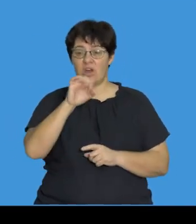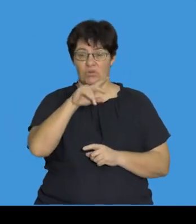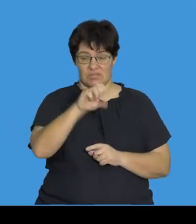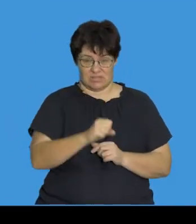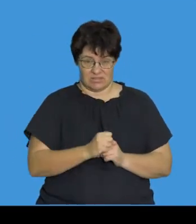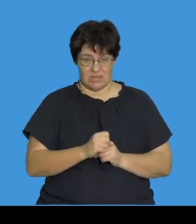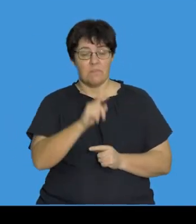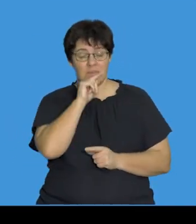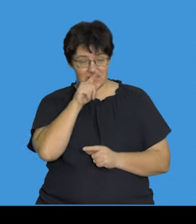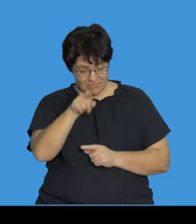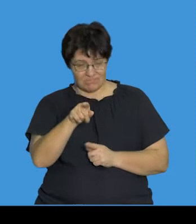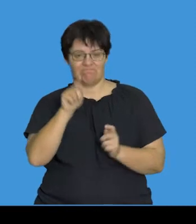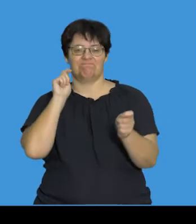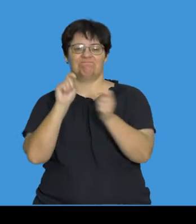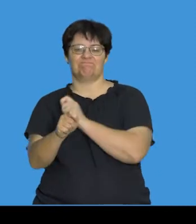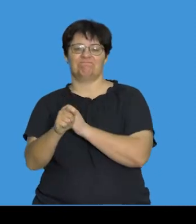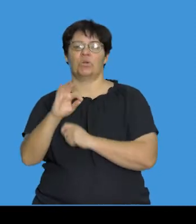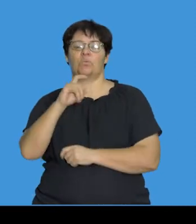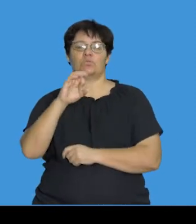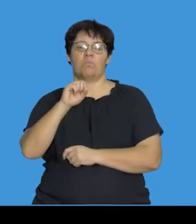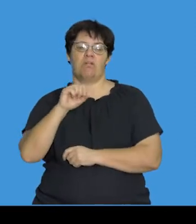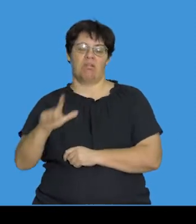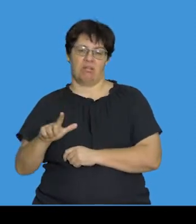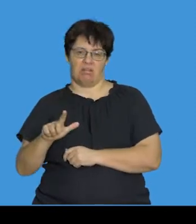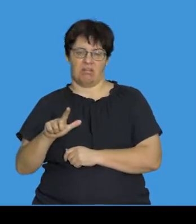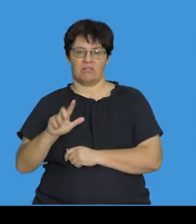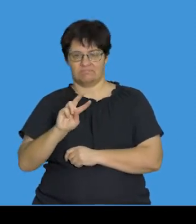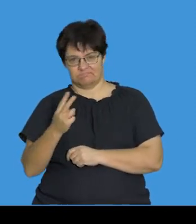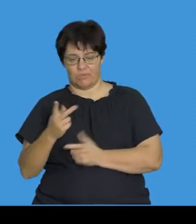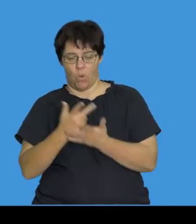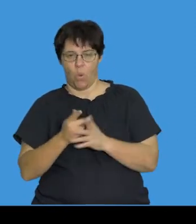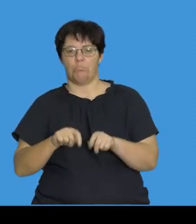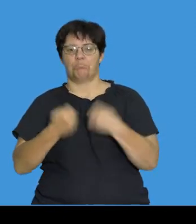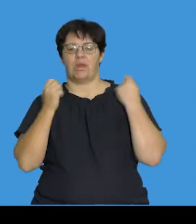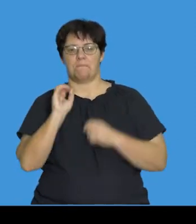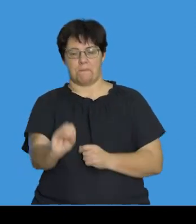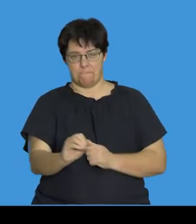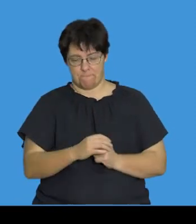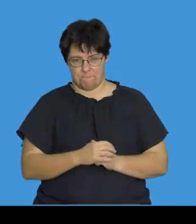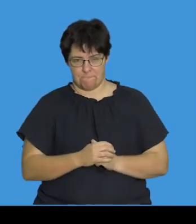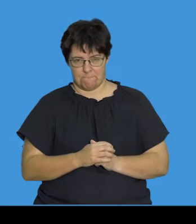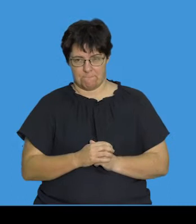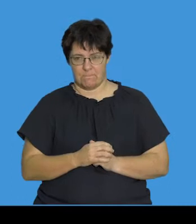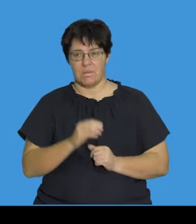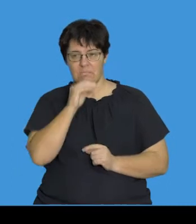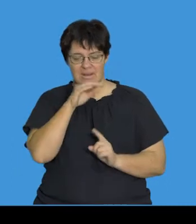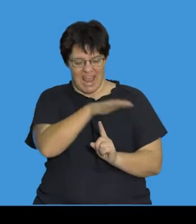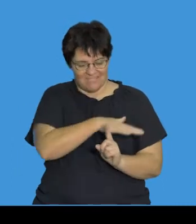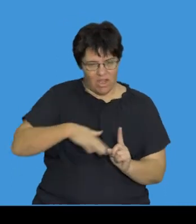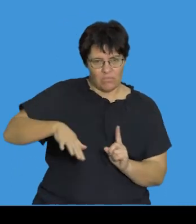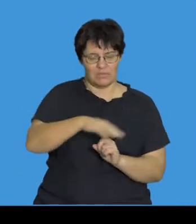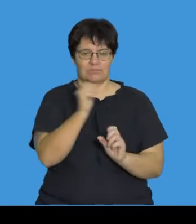that can cause chromosomal mutations or chromosomes to break. So, refer to that as